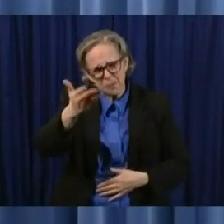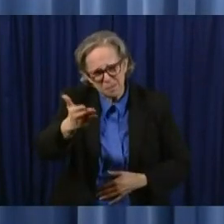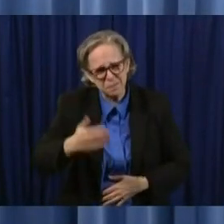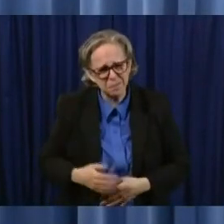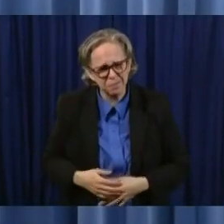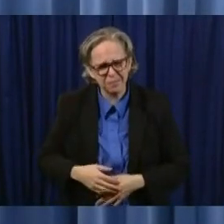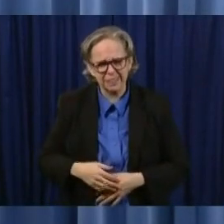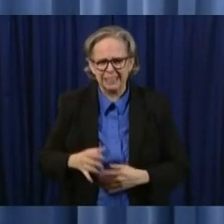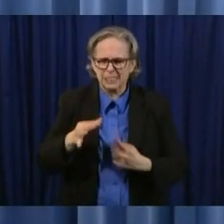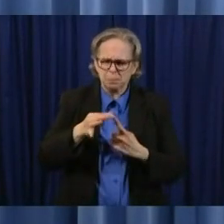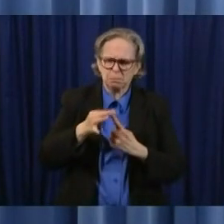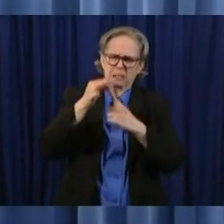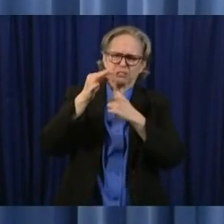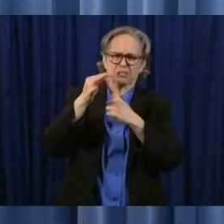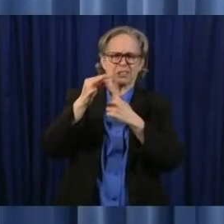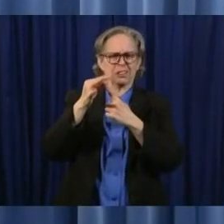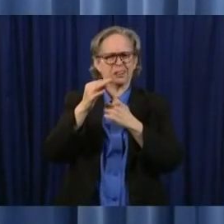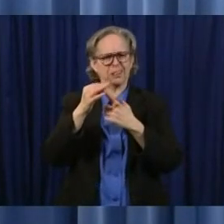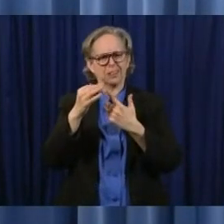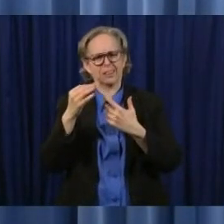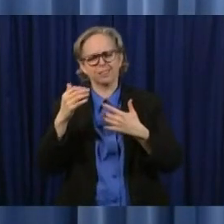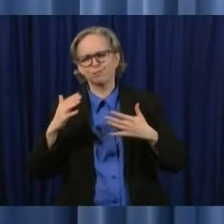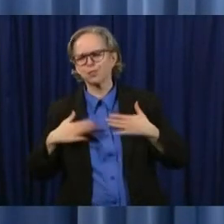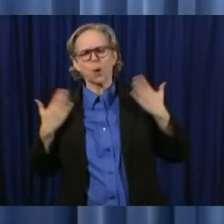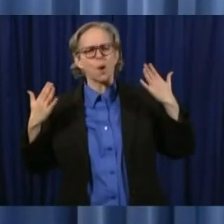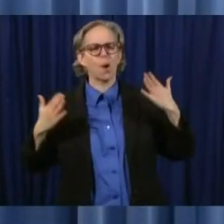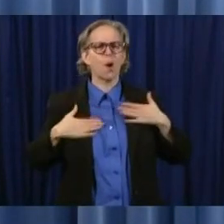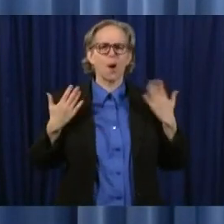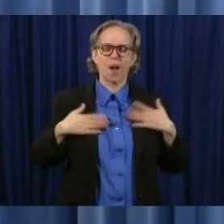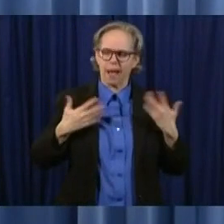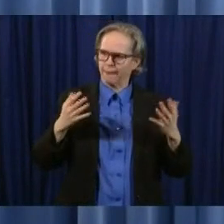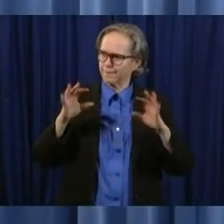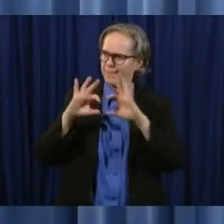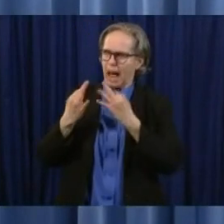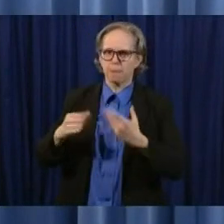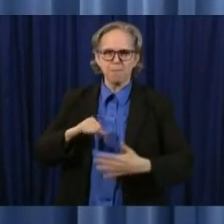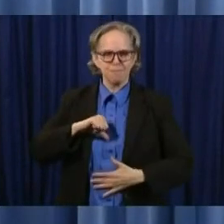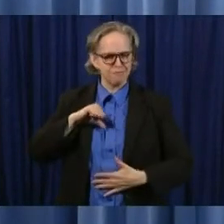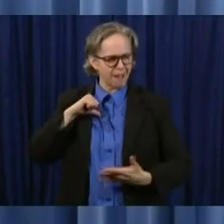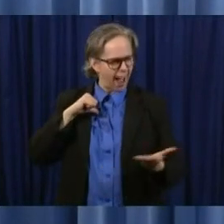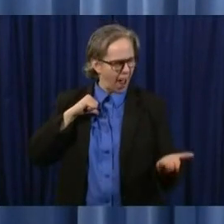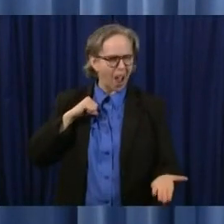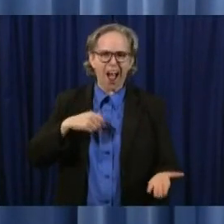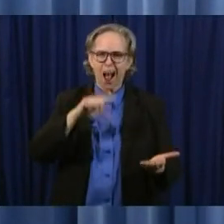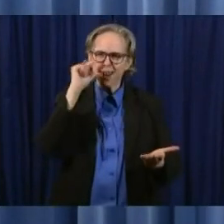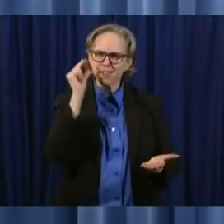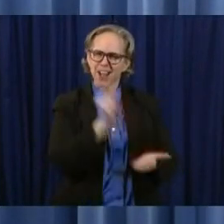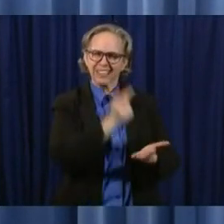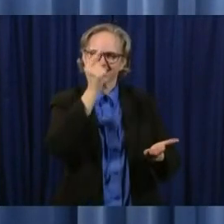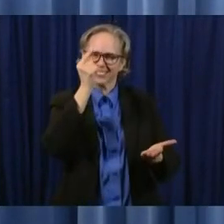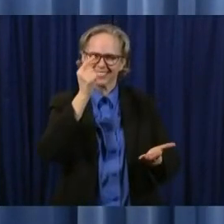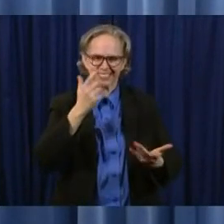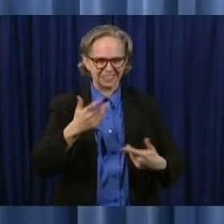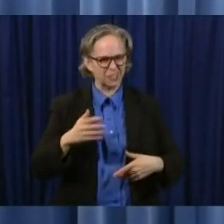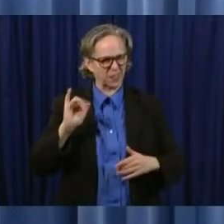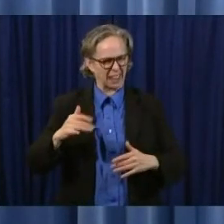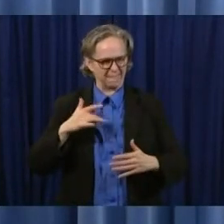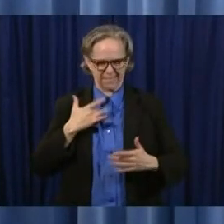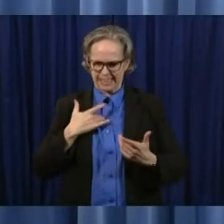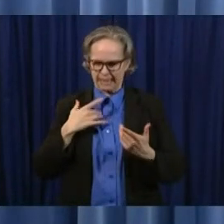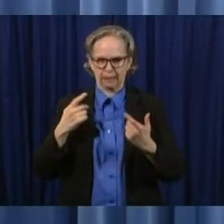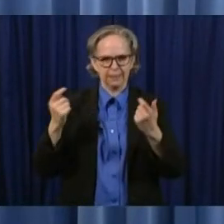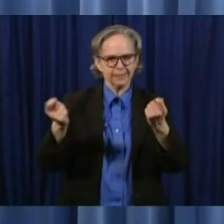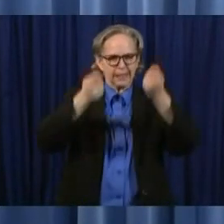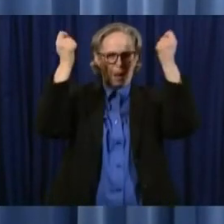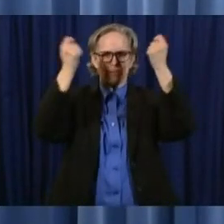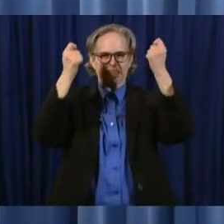of great joy for a family pride and it's a way for families to celebrate the accomplishments of